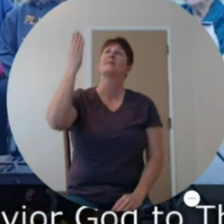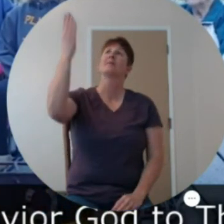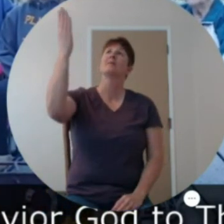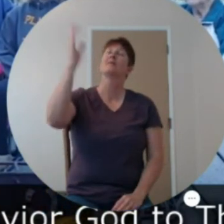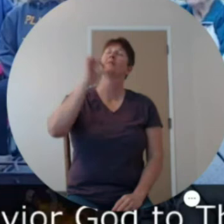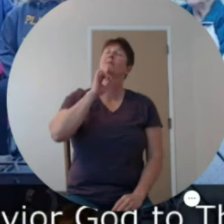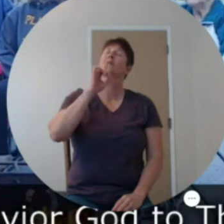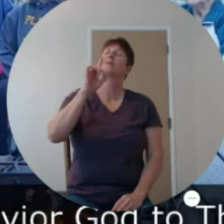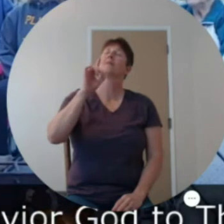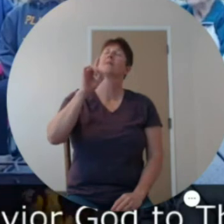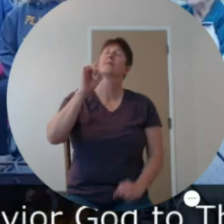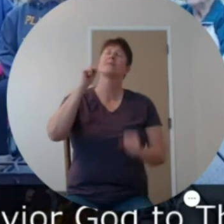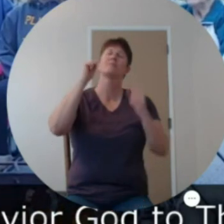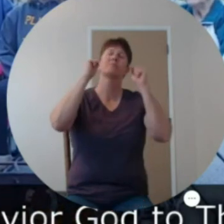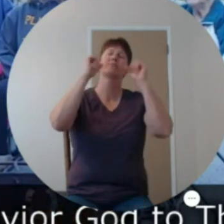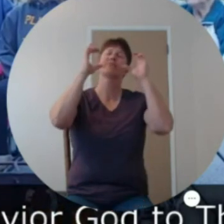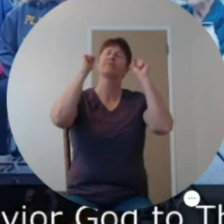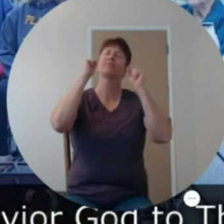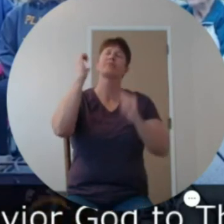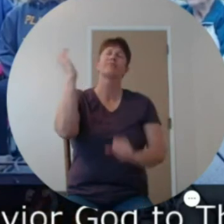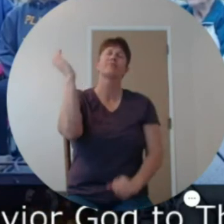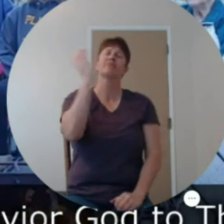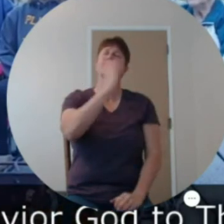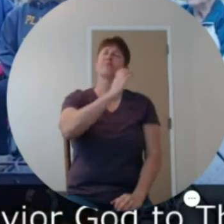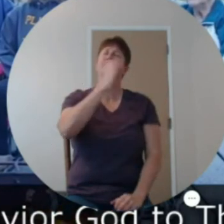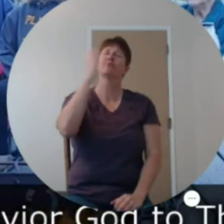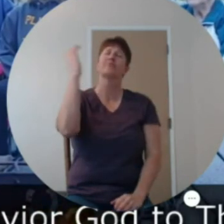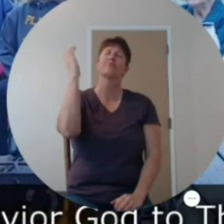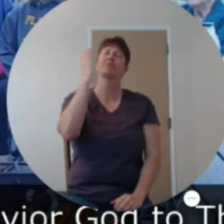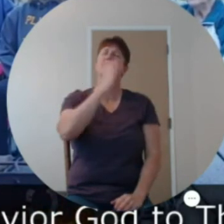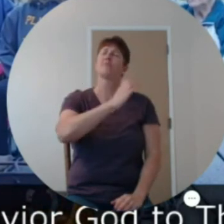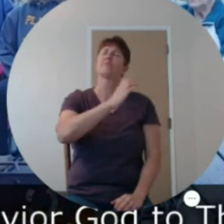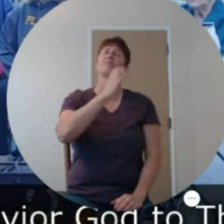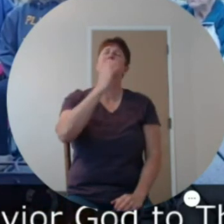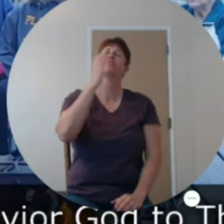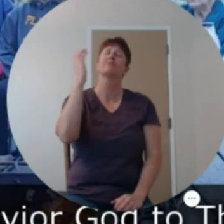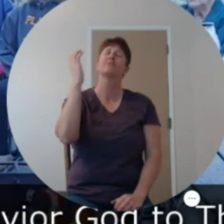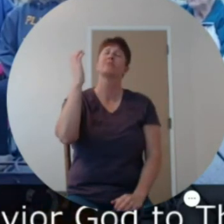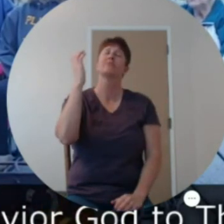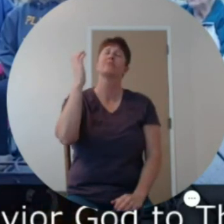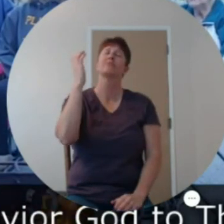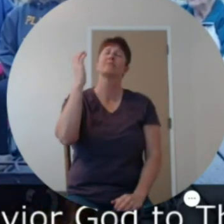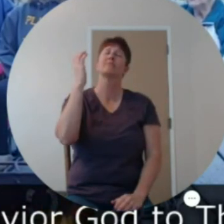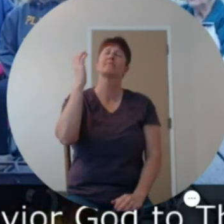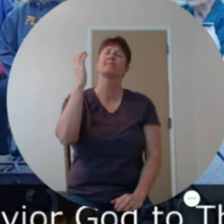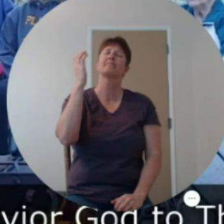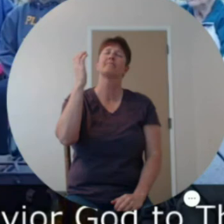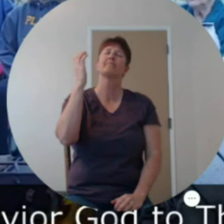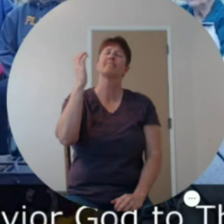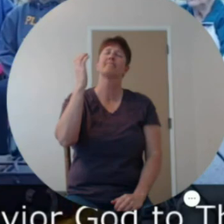great Thou art.